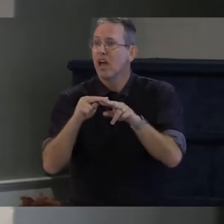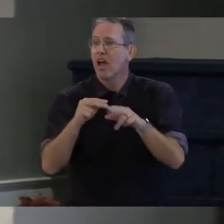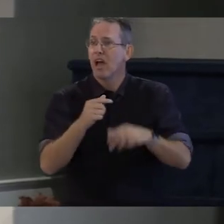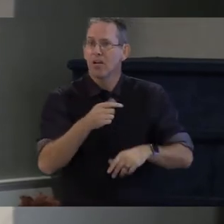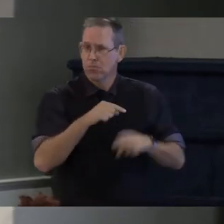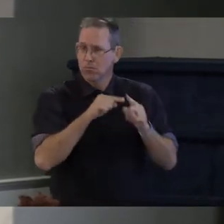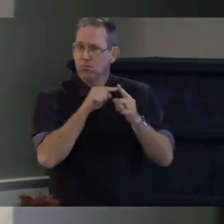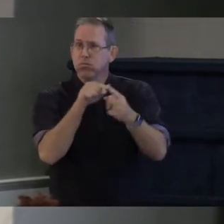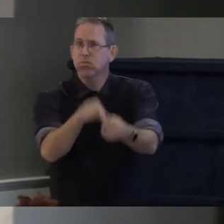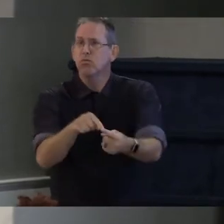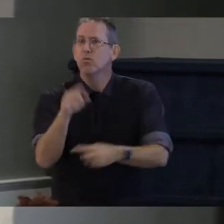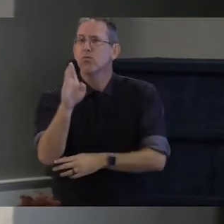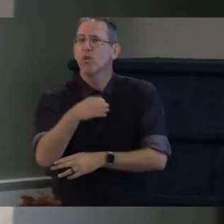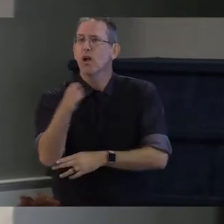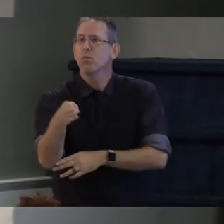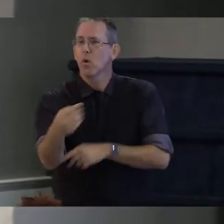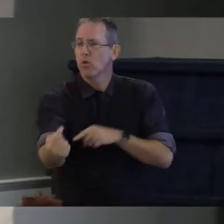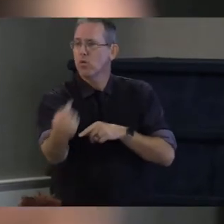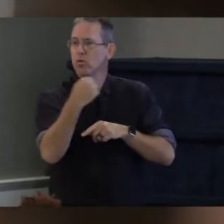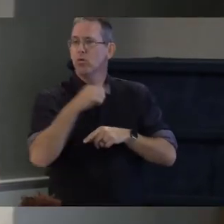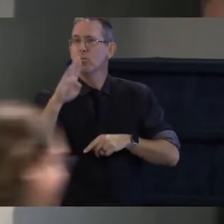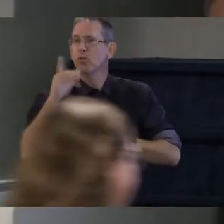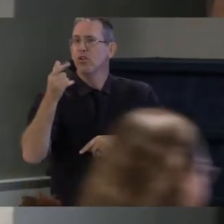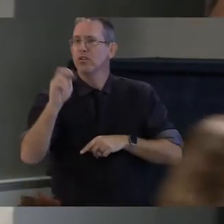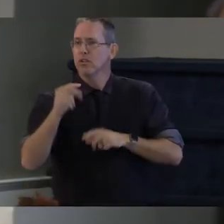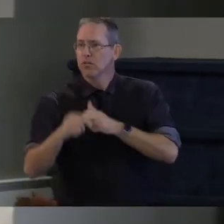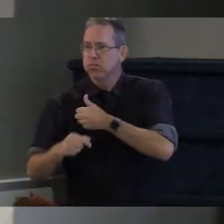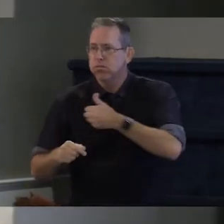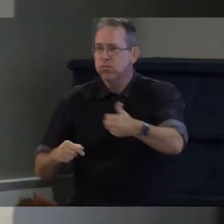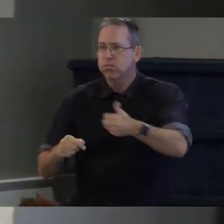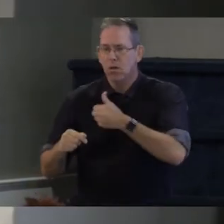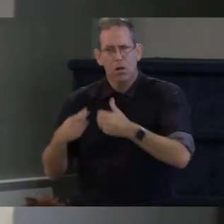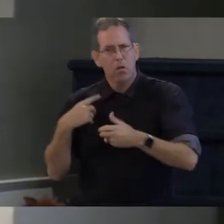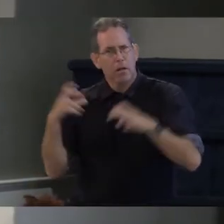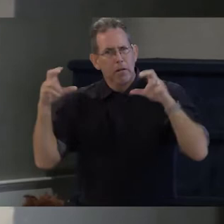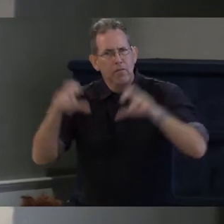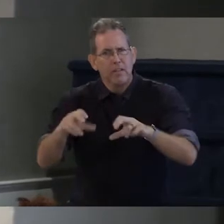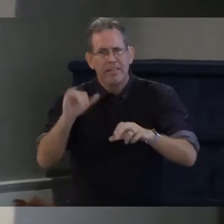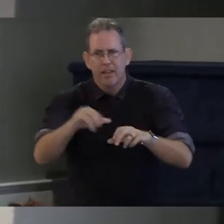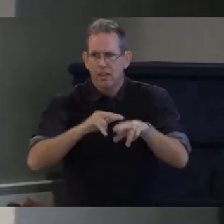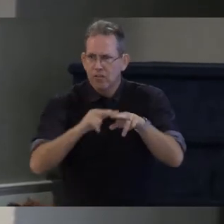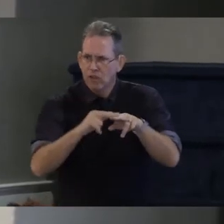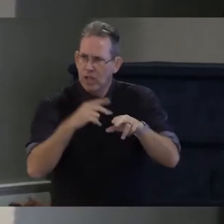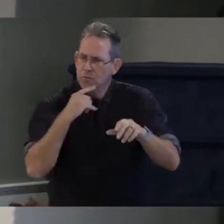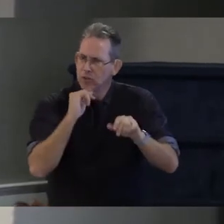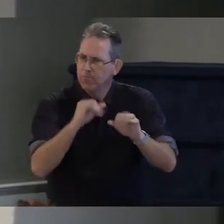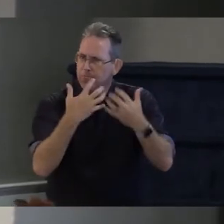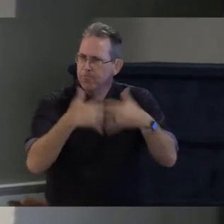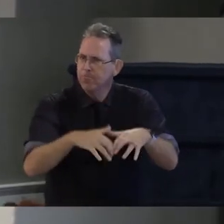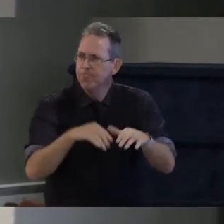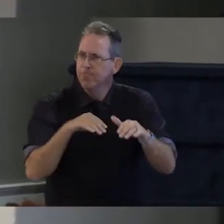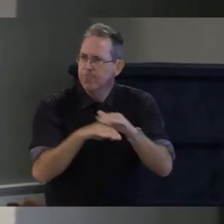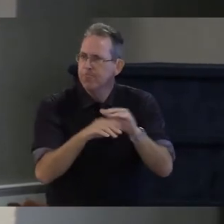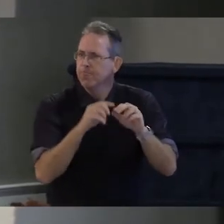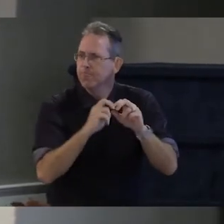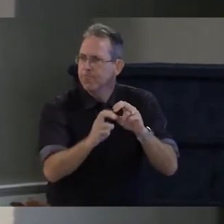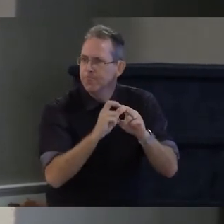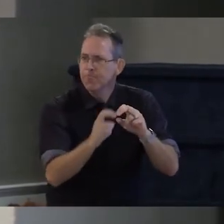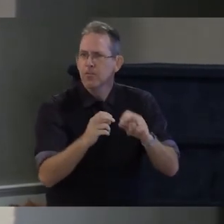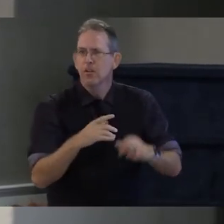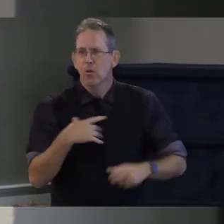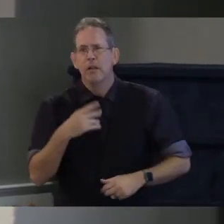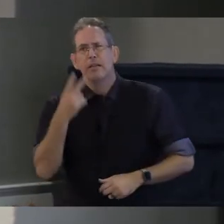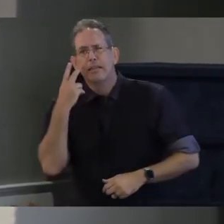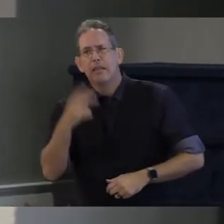Middlebury and there's more and more investments in making sure that Amtrak is accessible but what I'd like to see is another round of